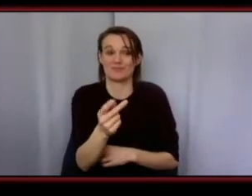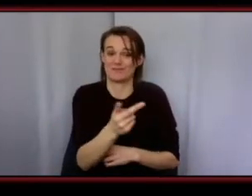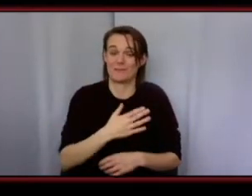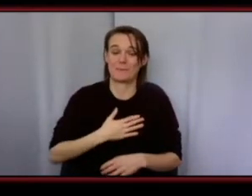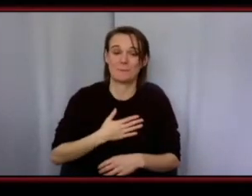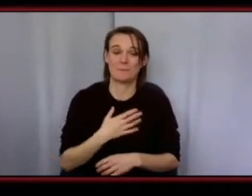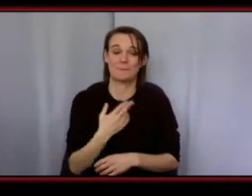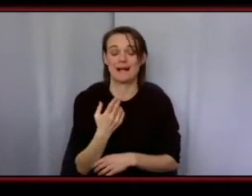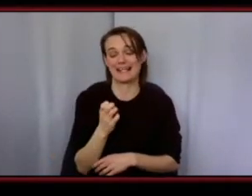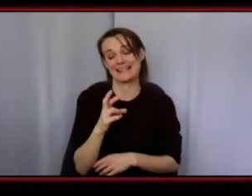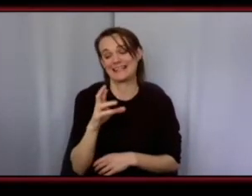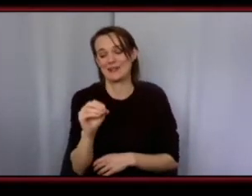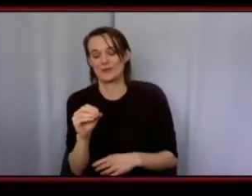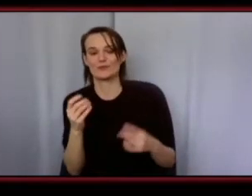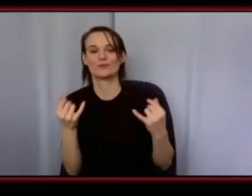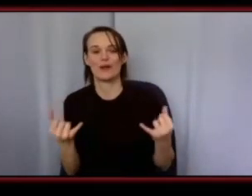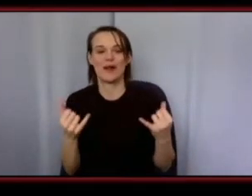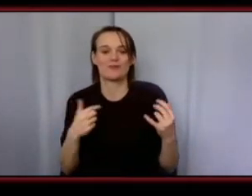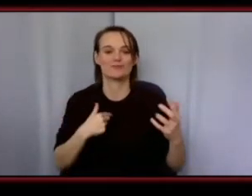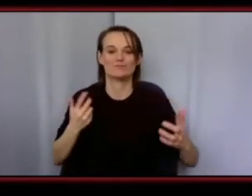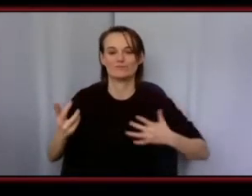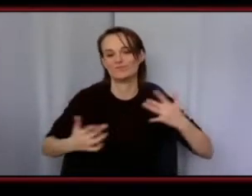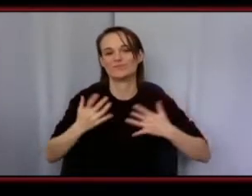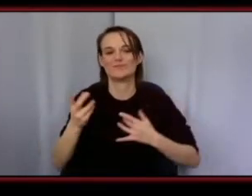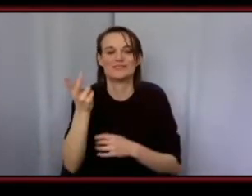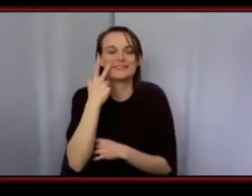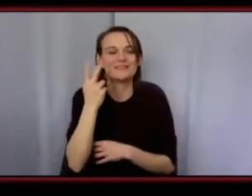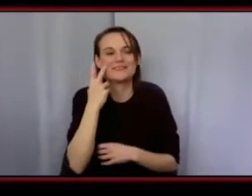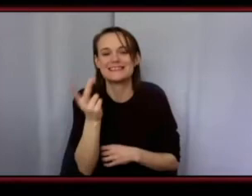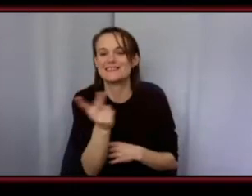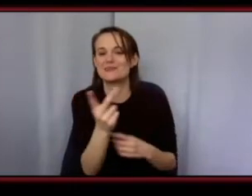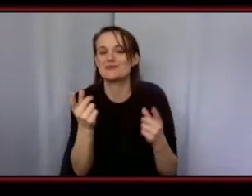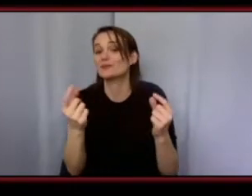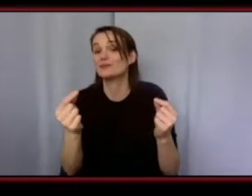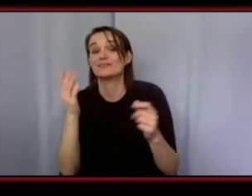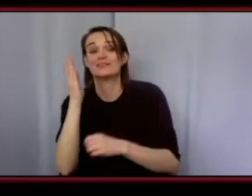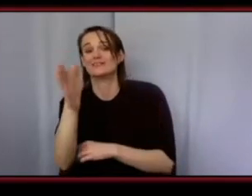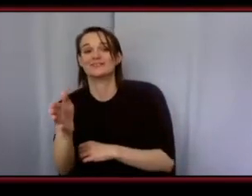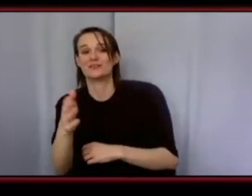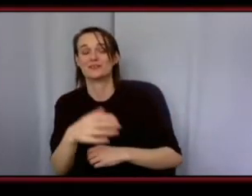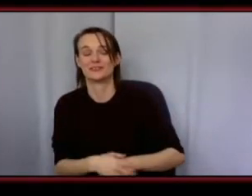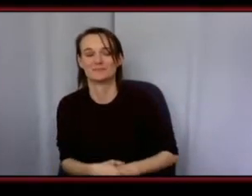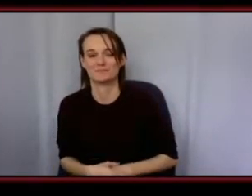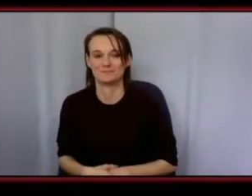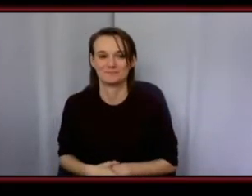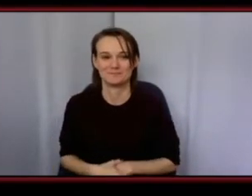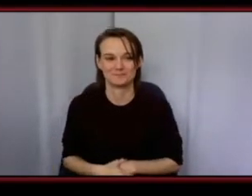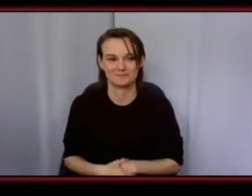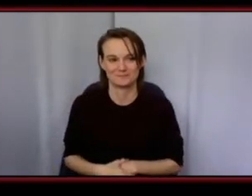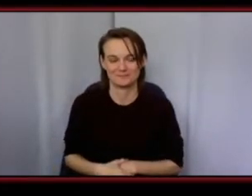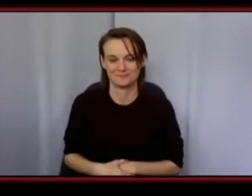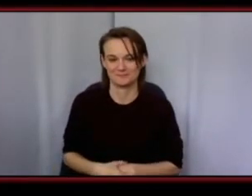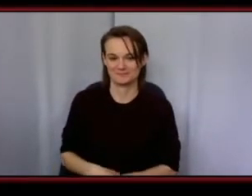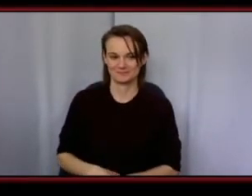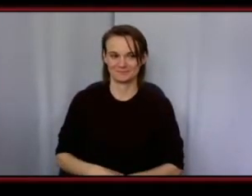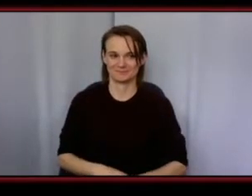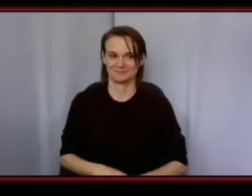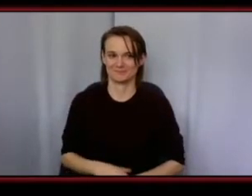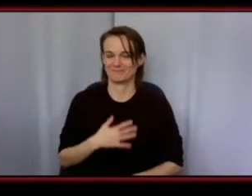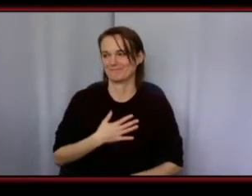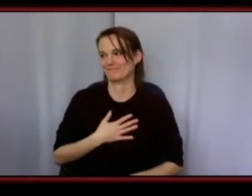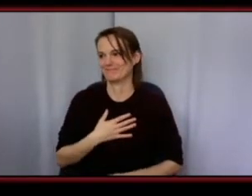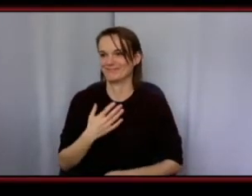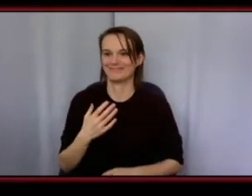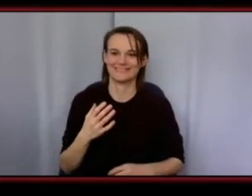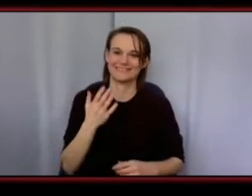and the people that i am just excited to see where this journey takes you and where you come from oh my gosh thank